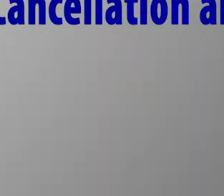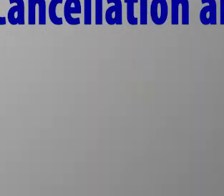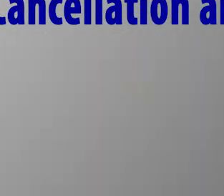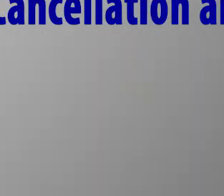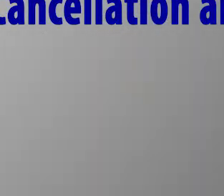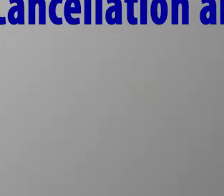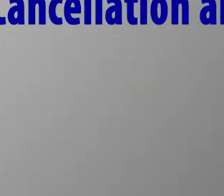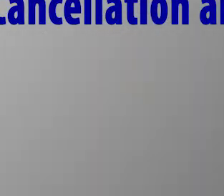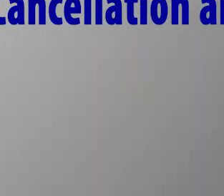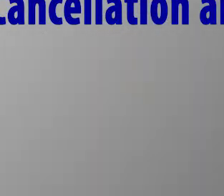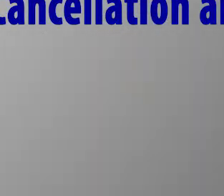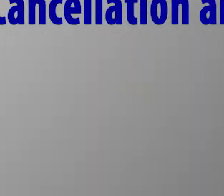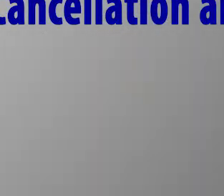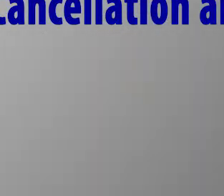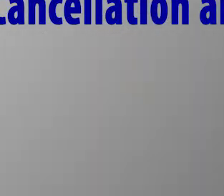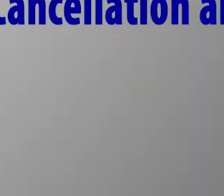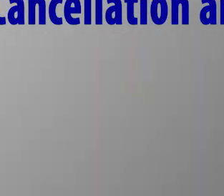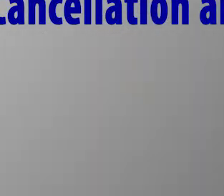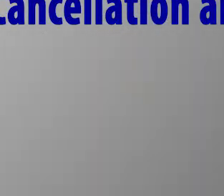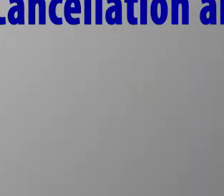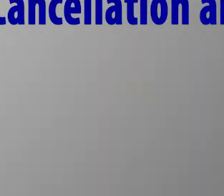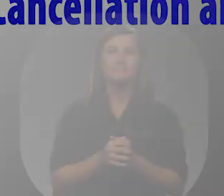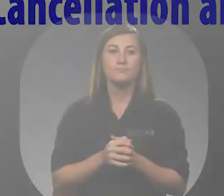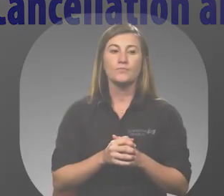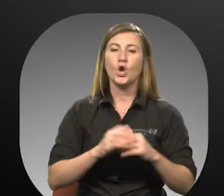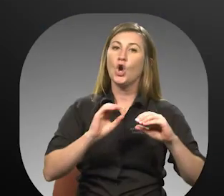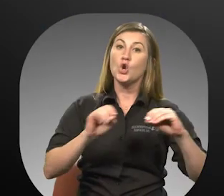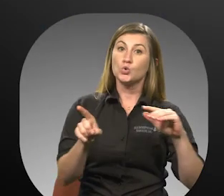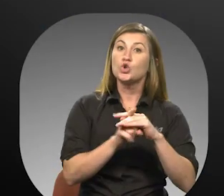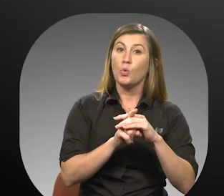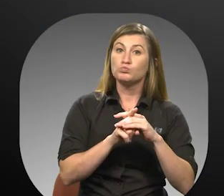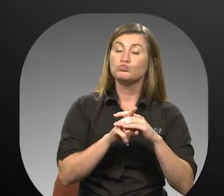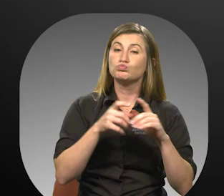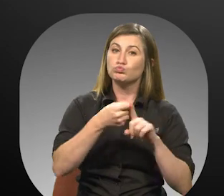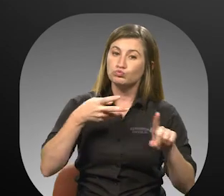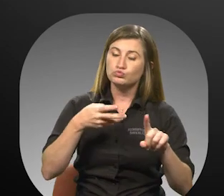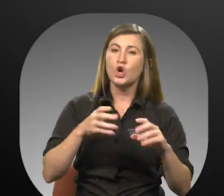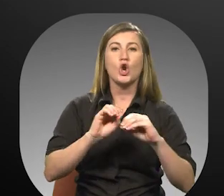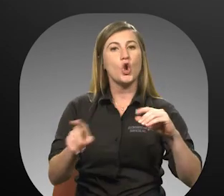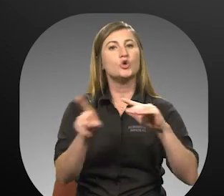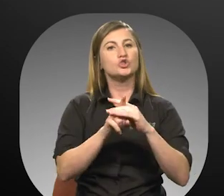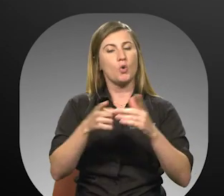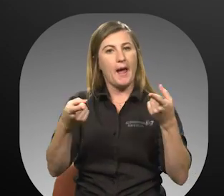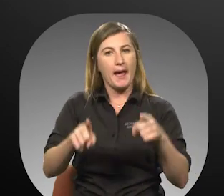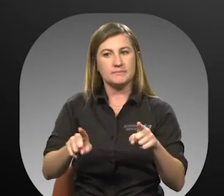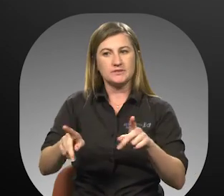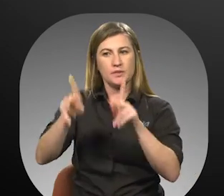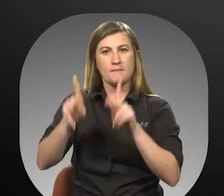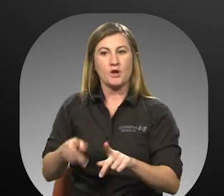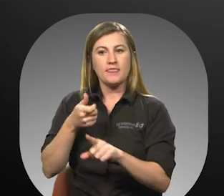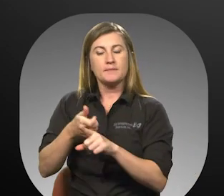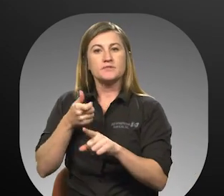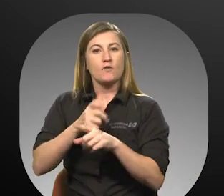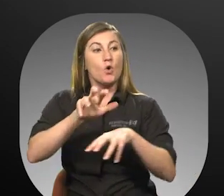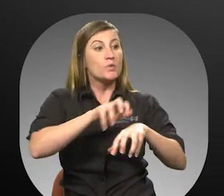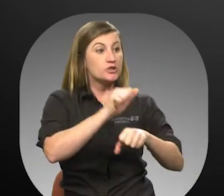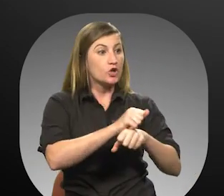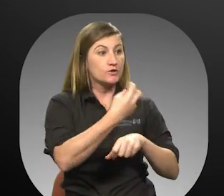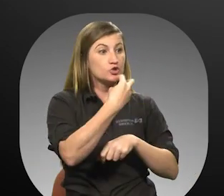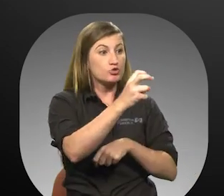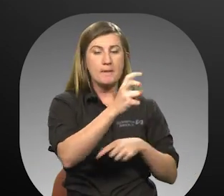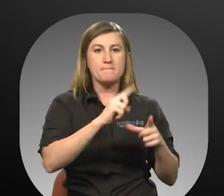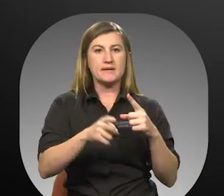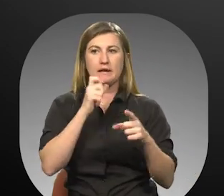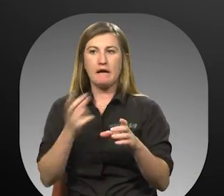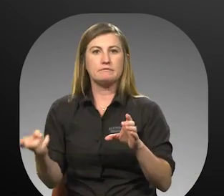Cancellation and no-show policy. No-show. No-show occurs when a person has reserved a trip and then does